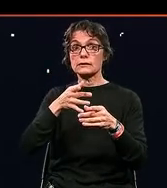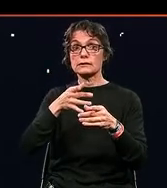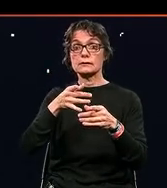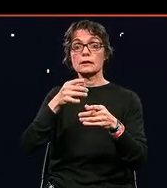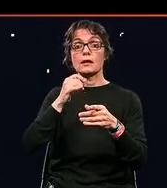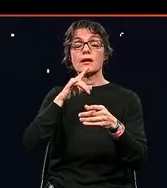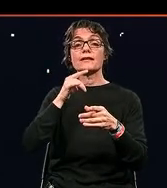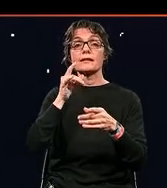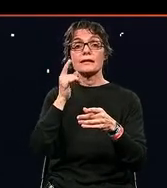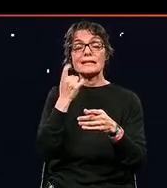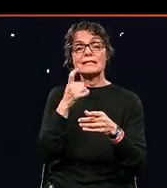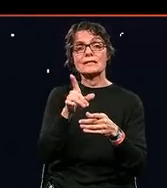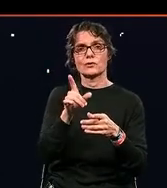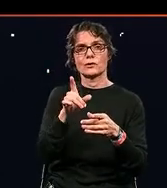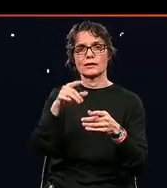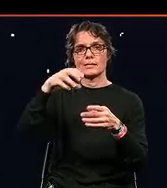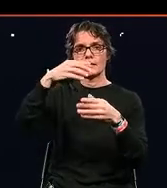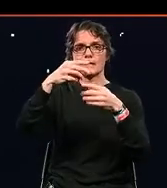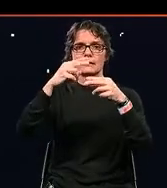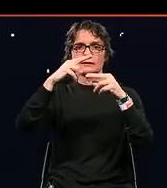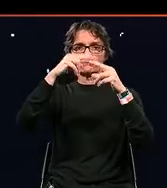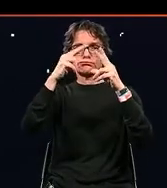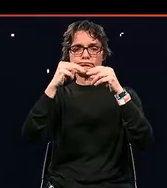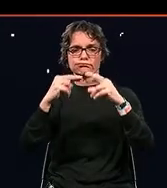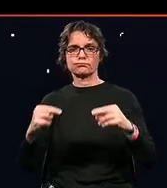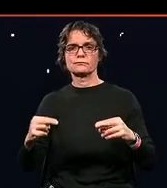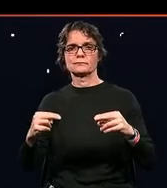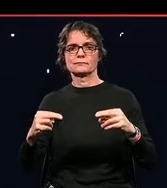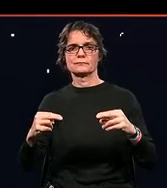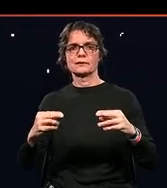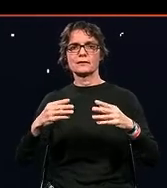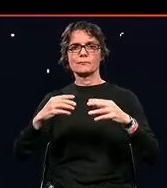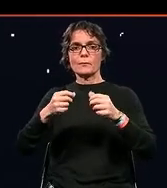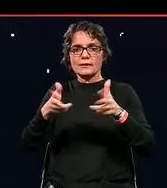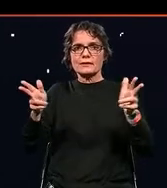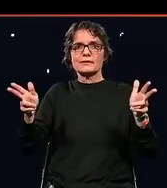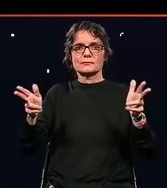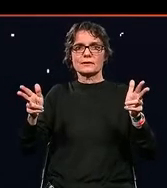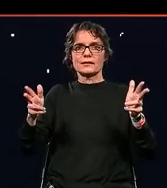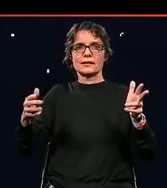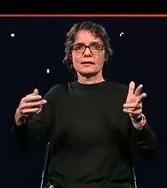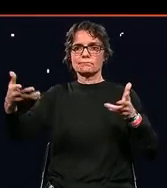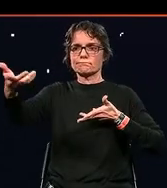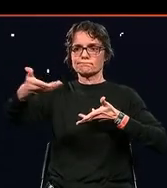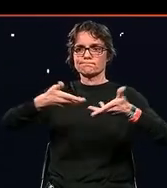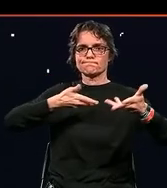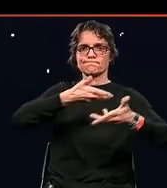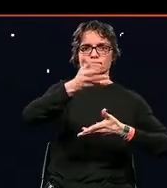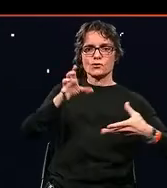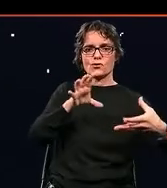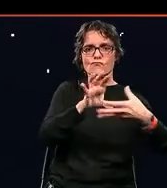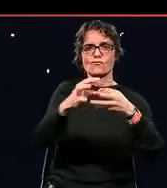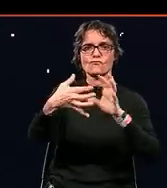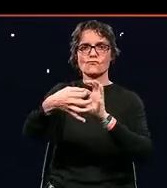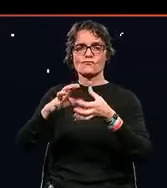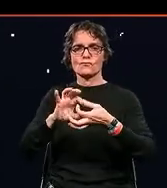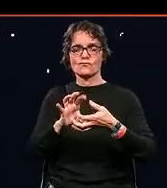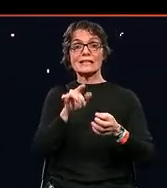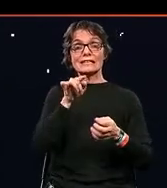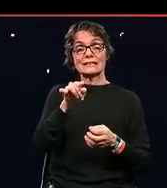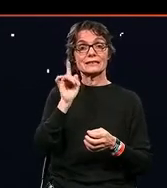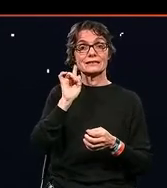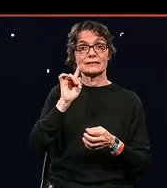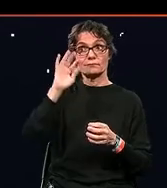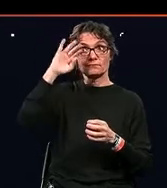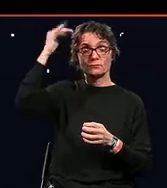goals by not having these blockers in their way. So, I think that to be able to shape those preferable